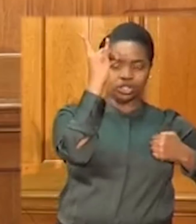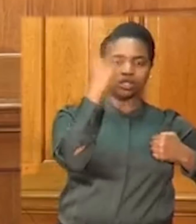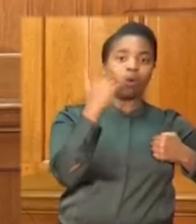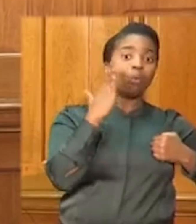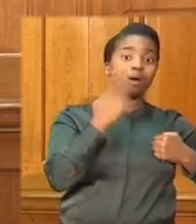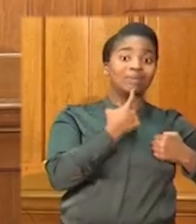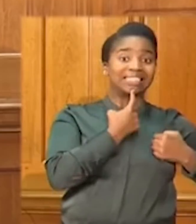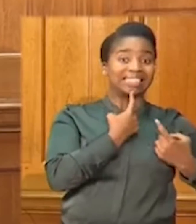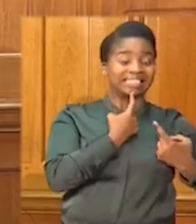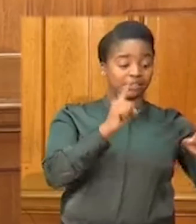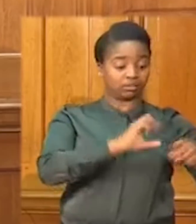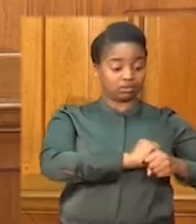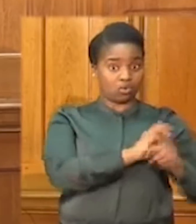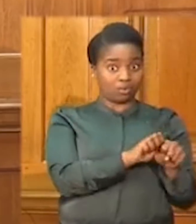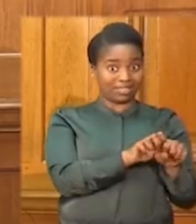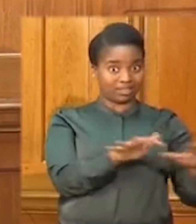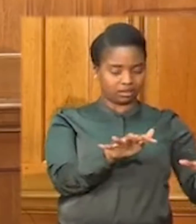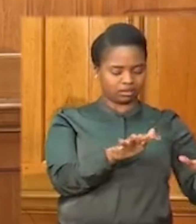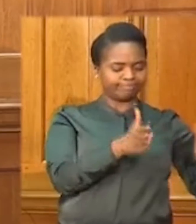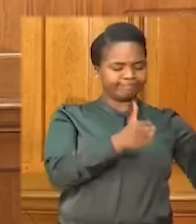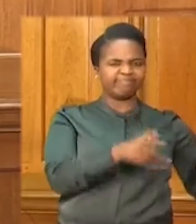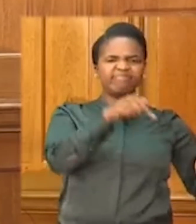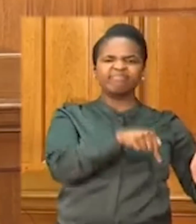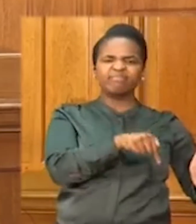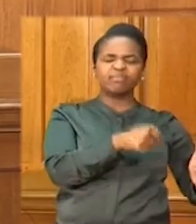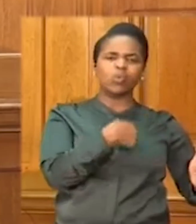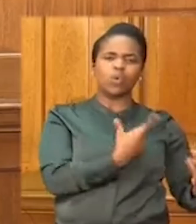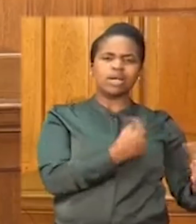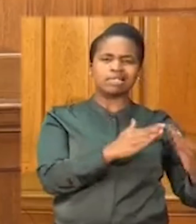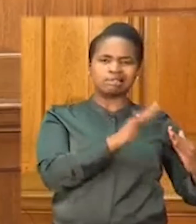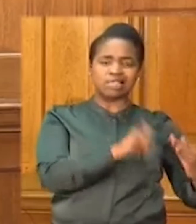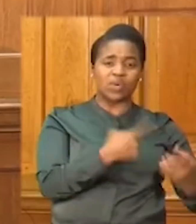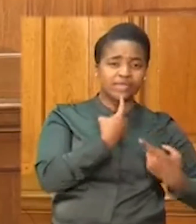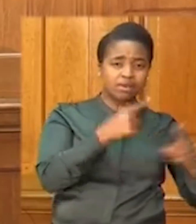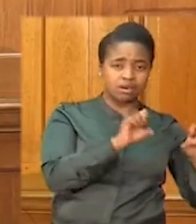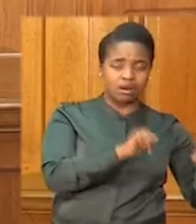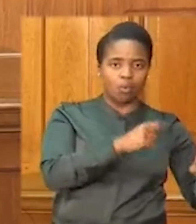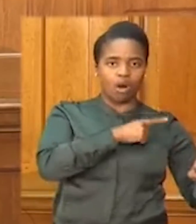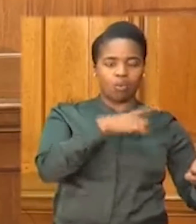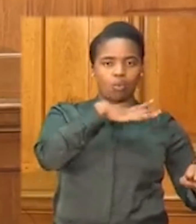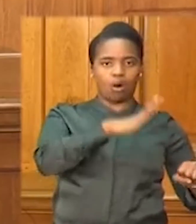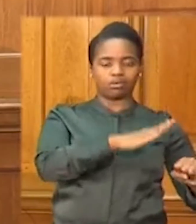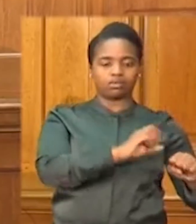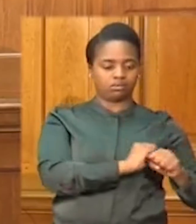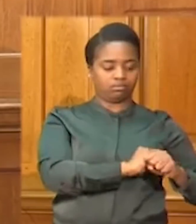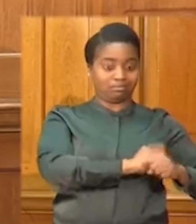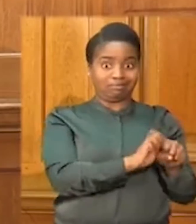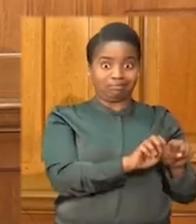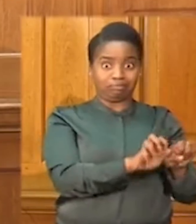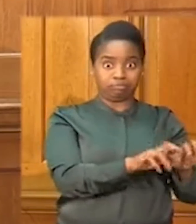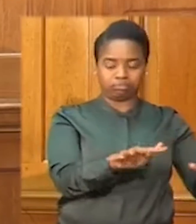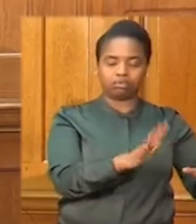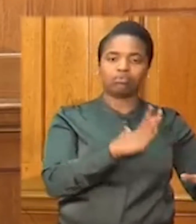This included a broad range of measures to mitigate the worst effects of the pandemic